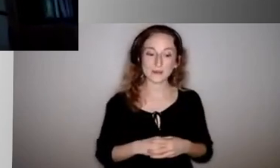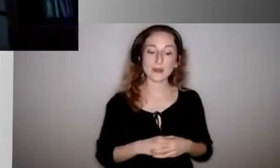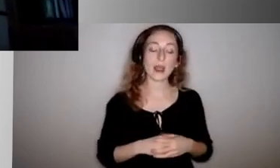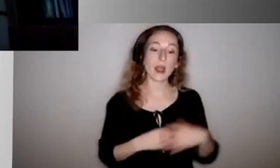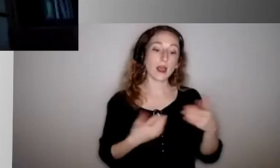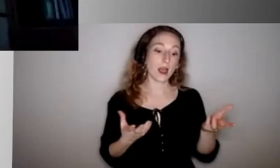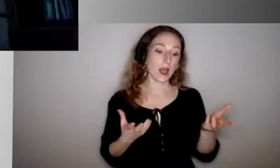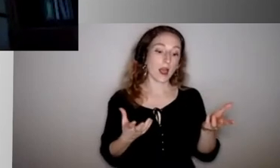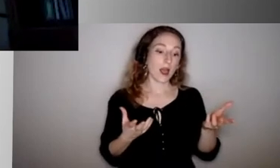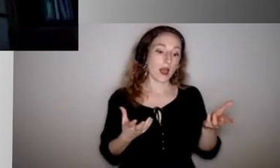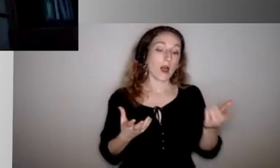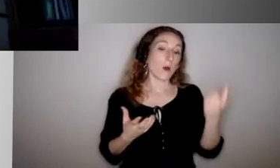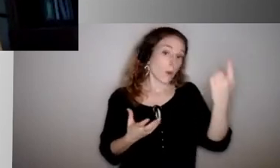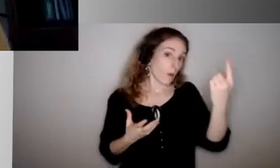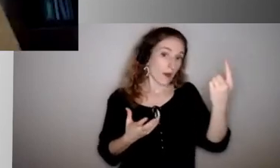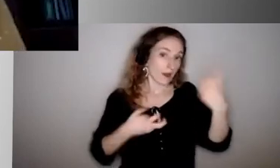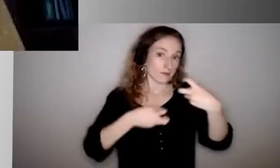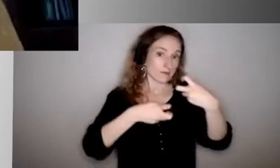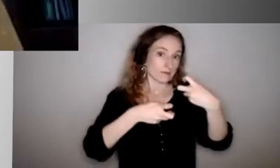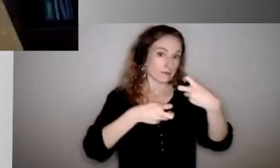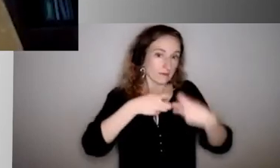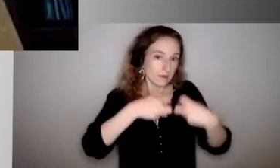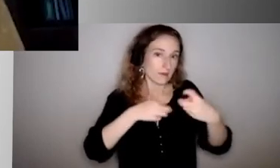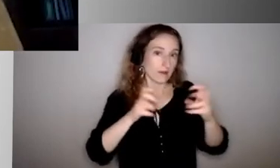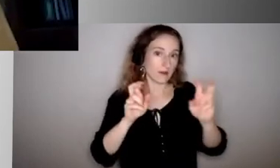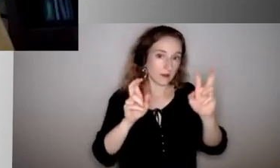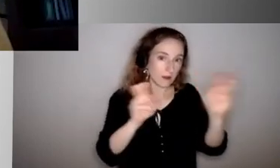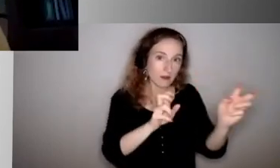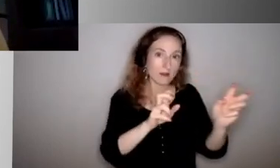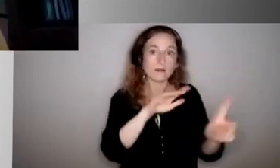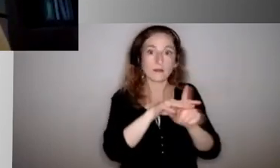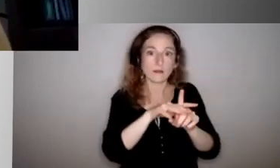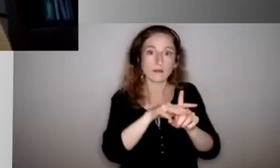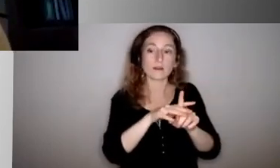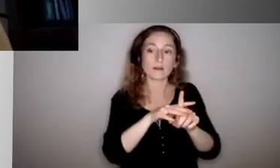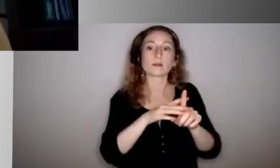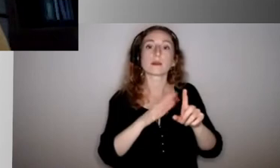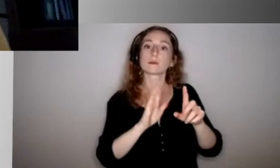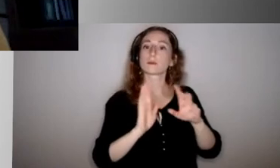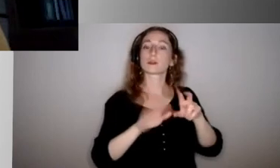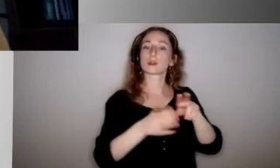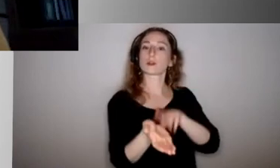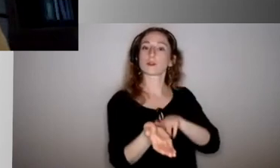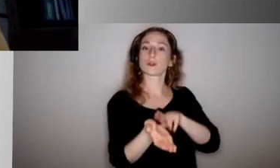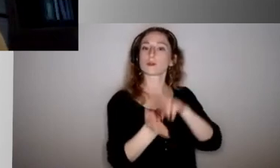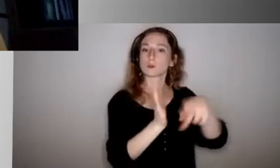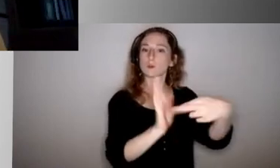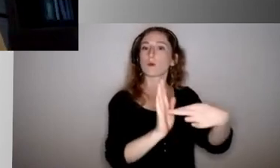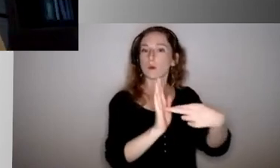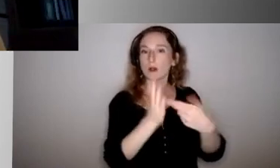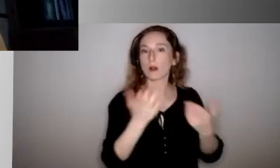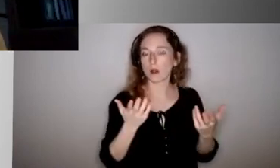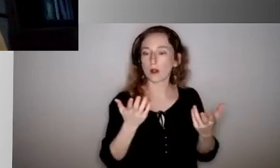know, one issue that I've seen pop up a few times here, I've heard people talking about is the role of the nurses inside schools and how some